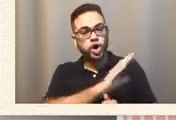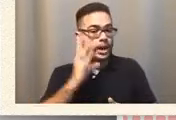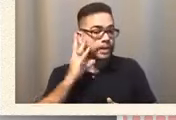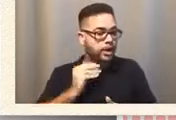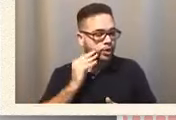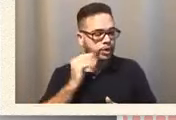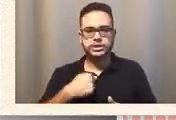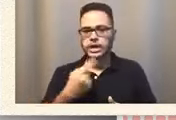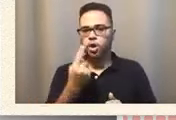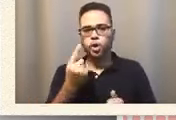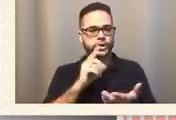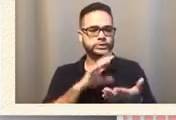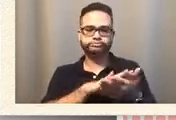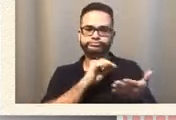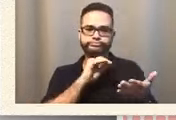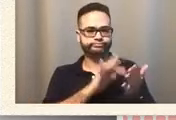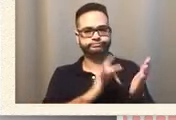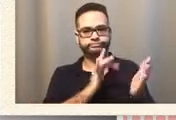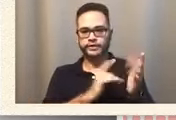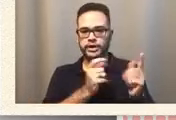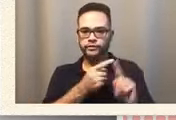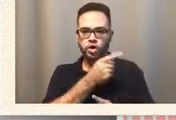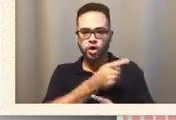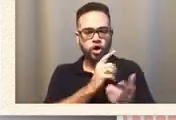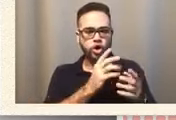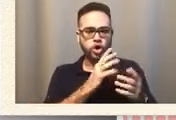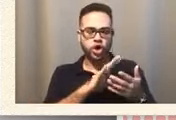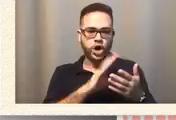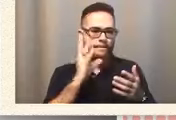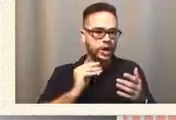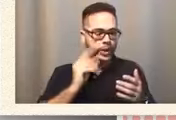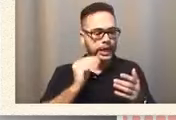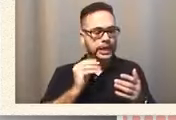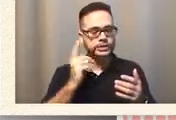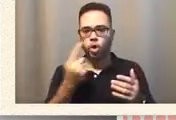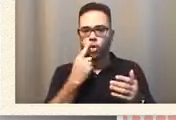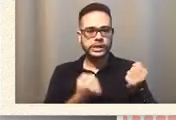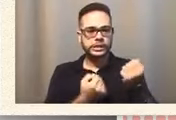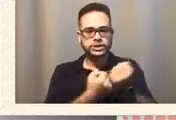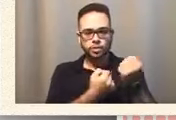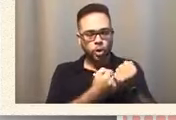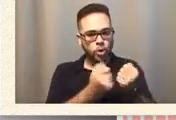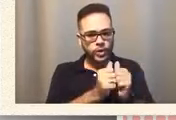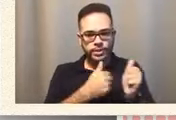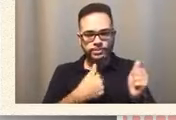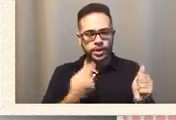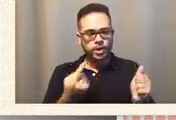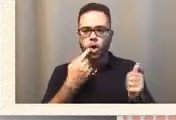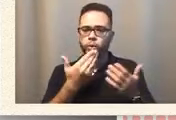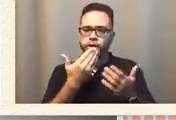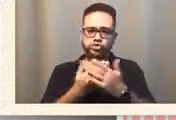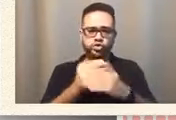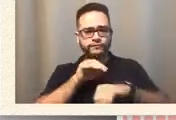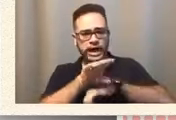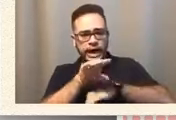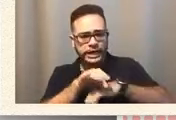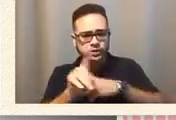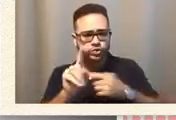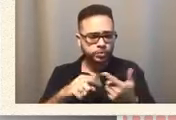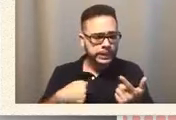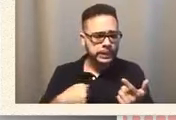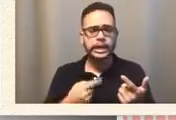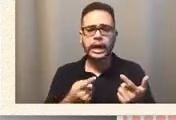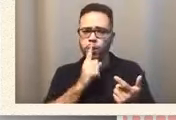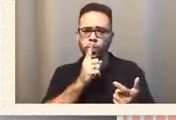you know, that she's always been there for me in a way that I always, she always give me advice and I take her advice very